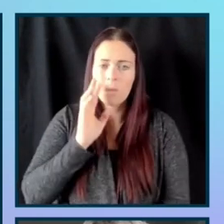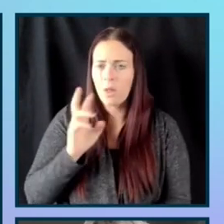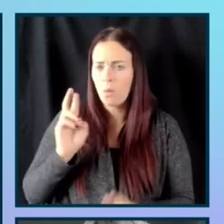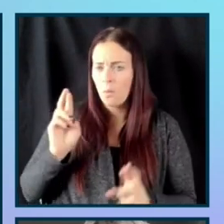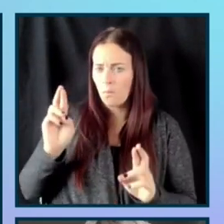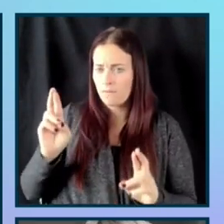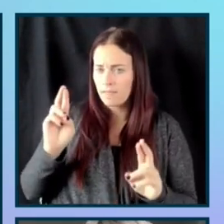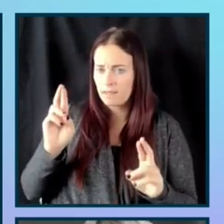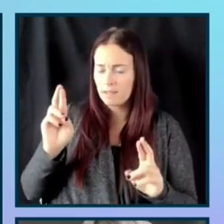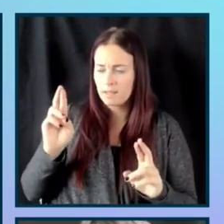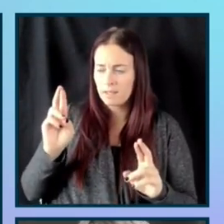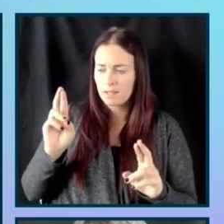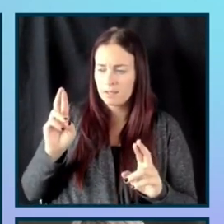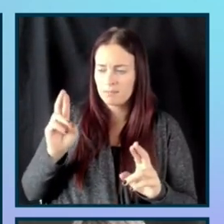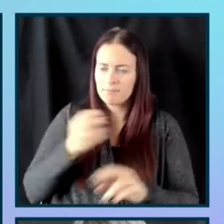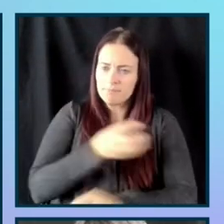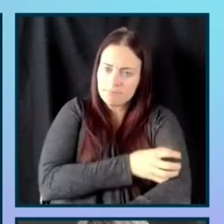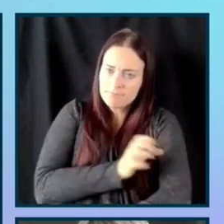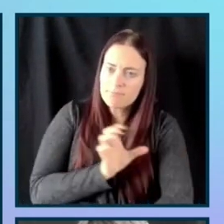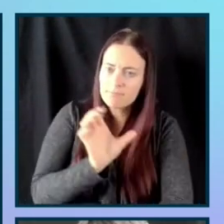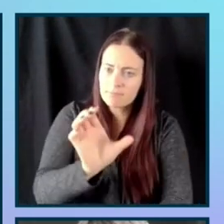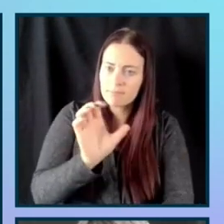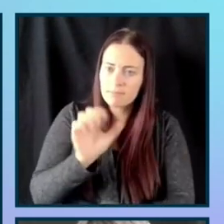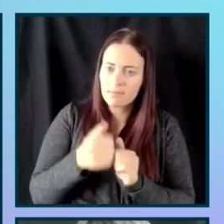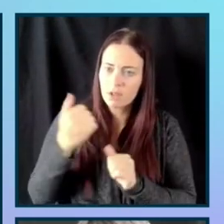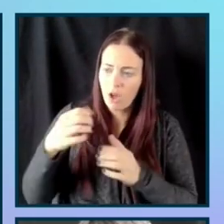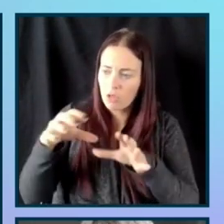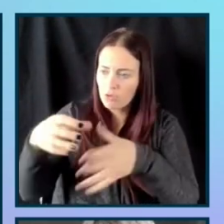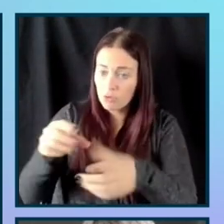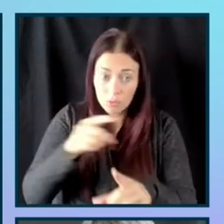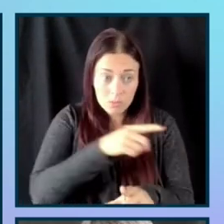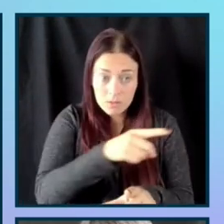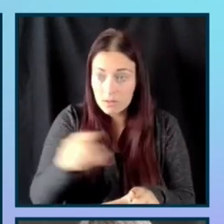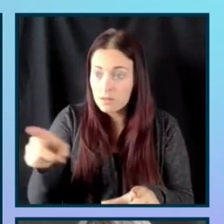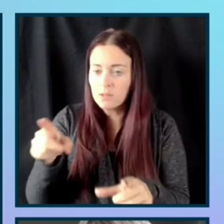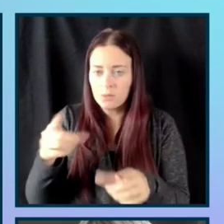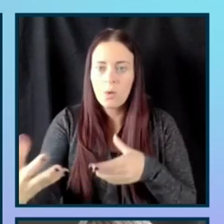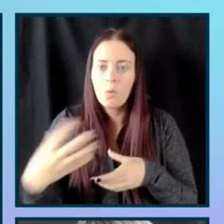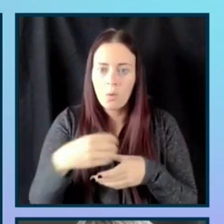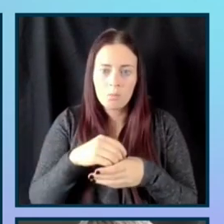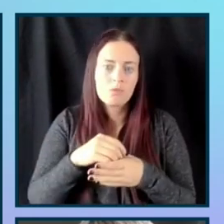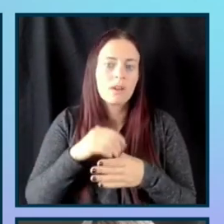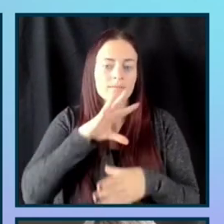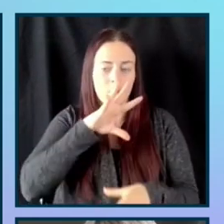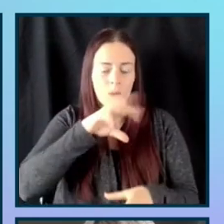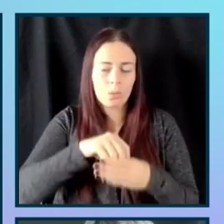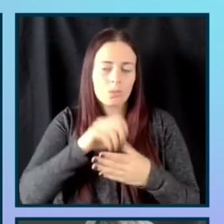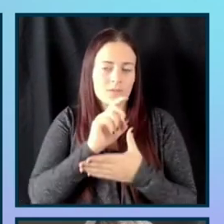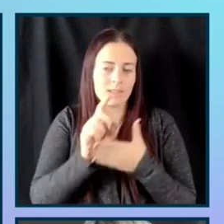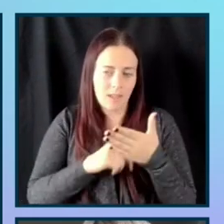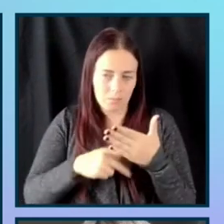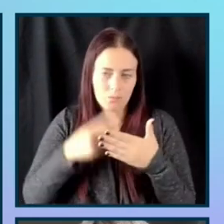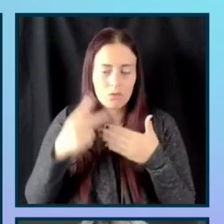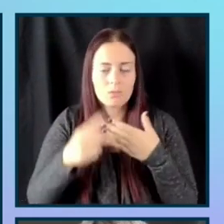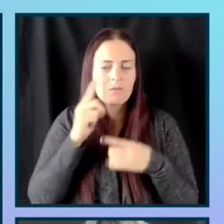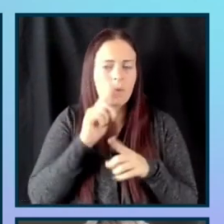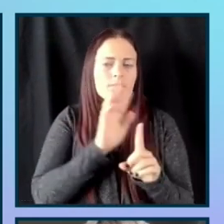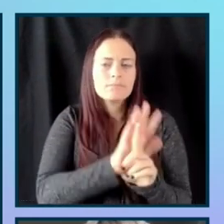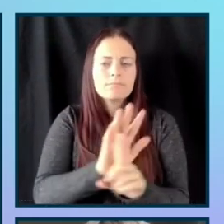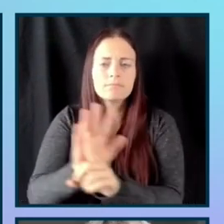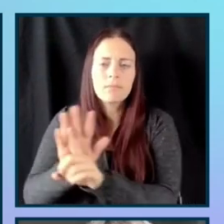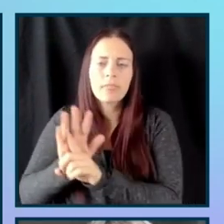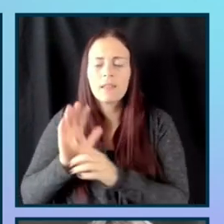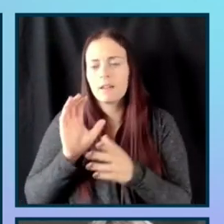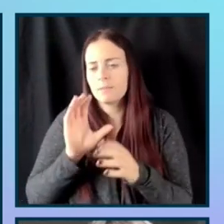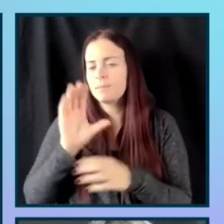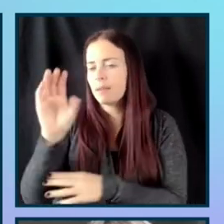empower other groups to start inclusive research, inclusive design programs at their companies. So that's what we're really trying